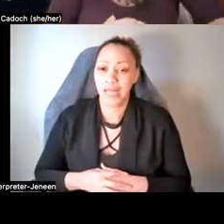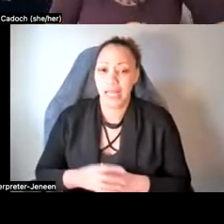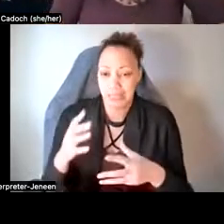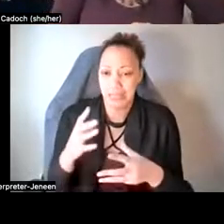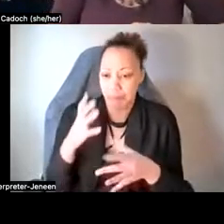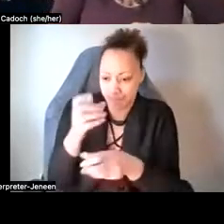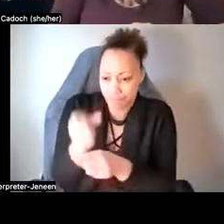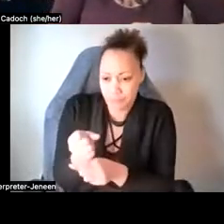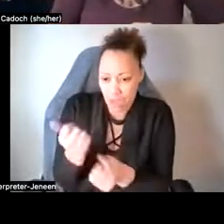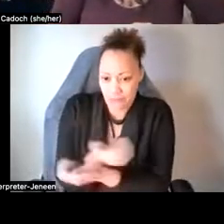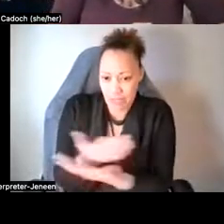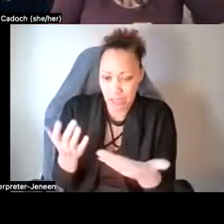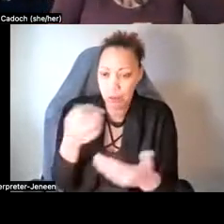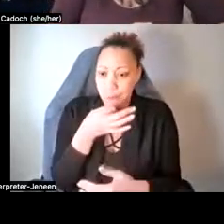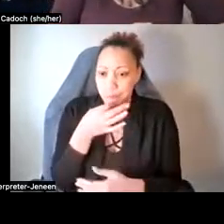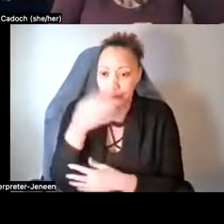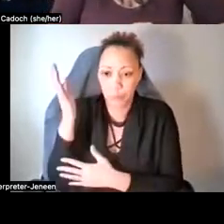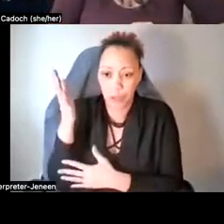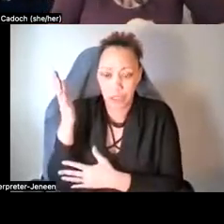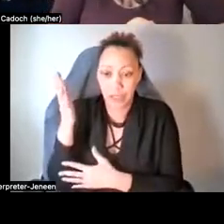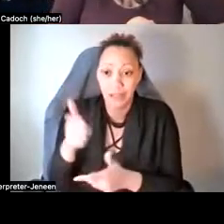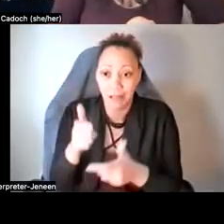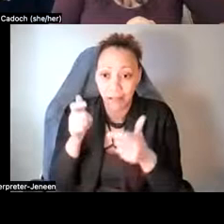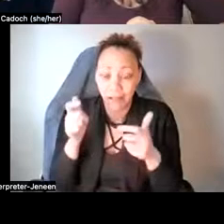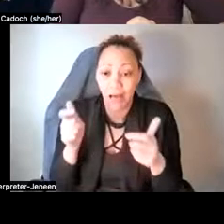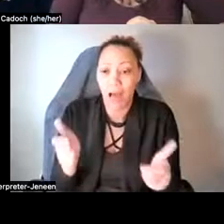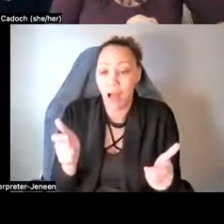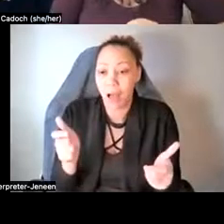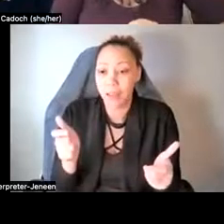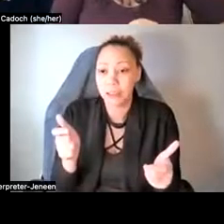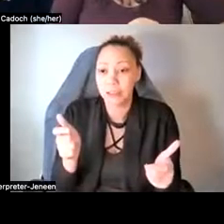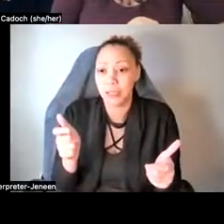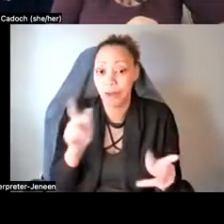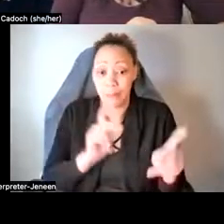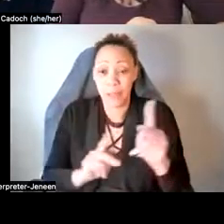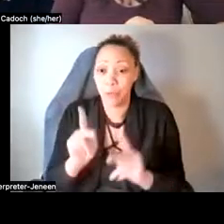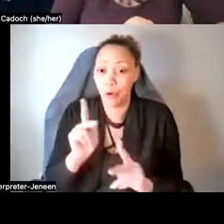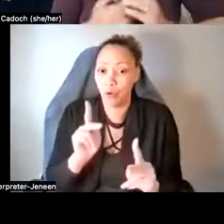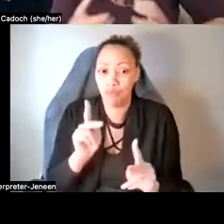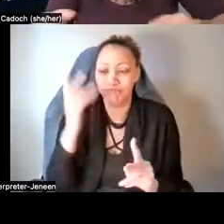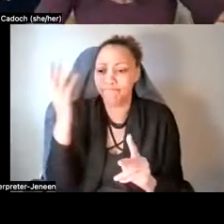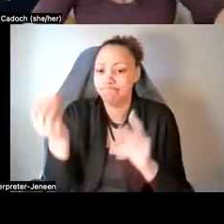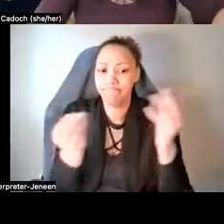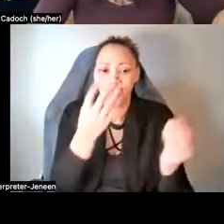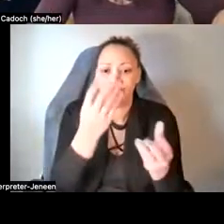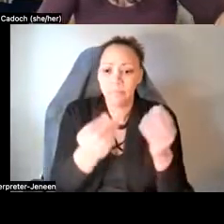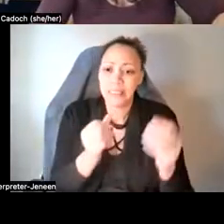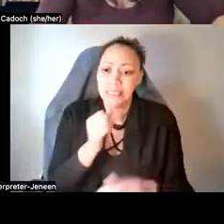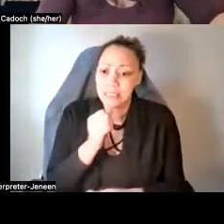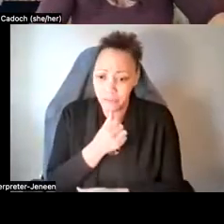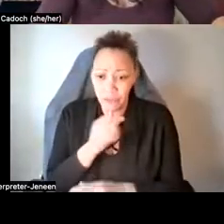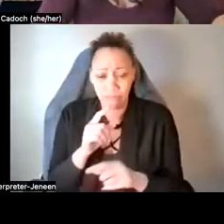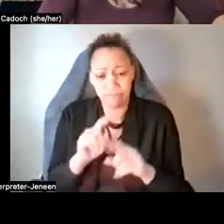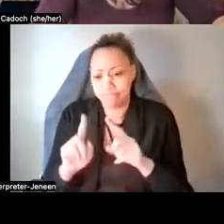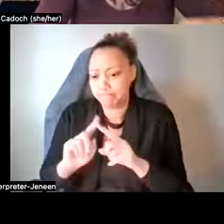present, you know there's a lot of people out there who are suffering with various